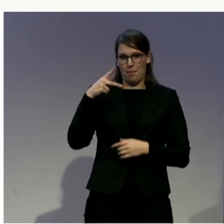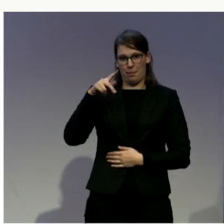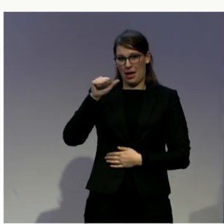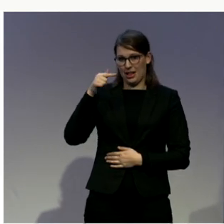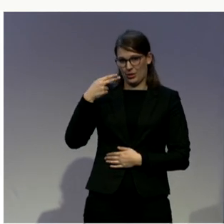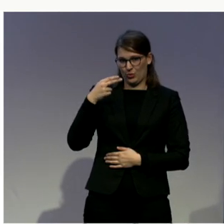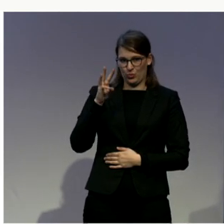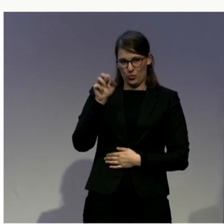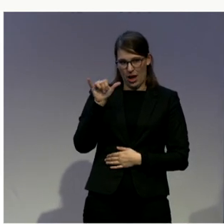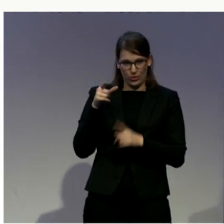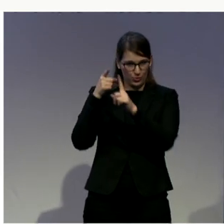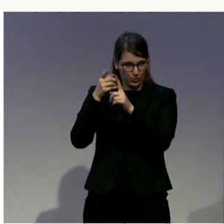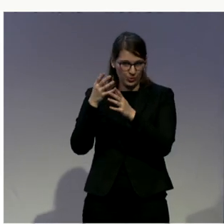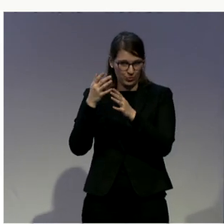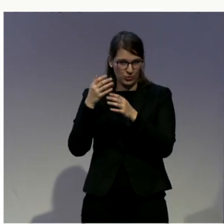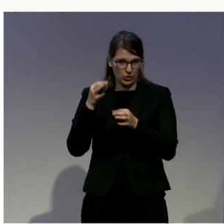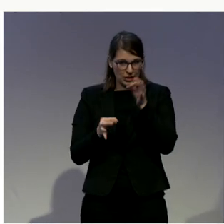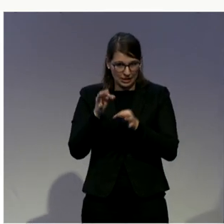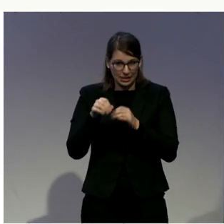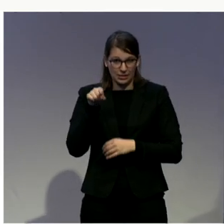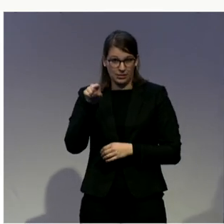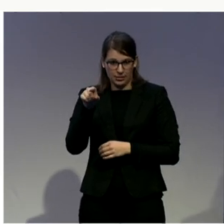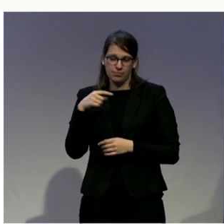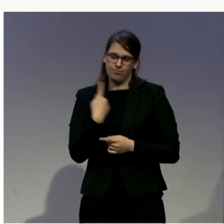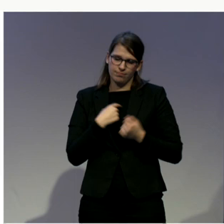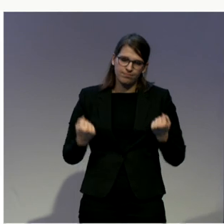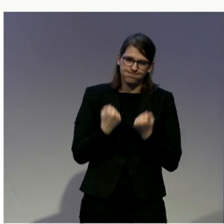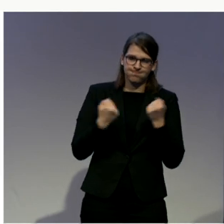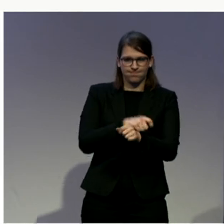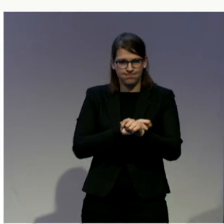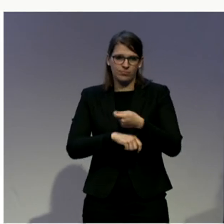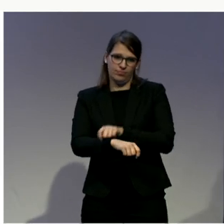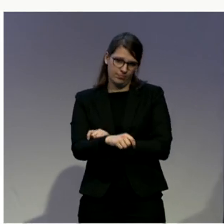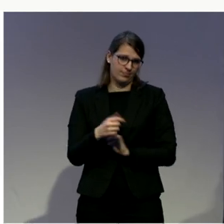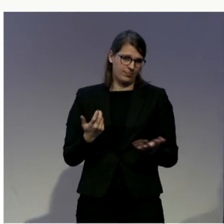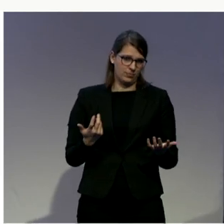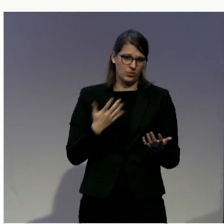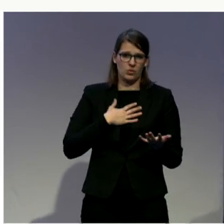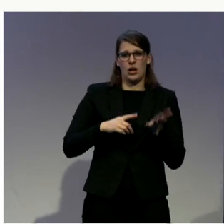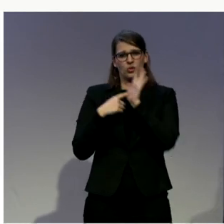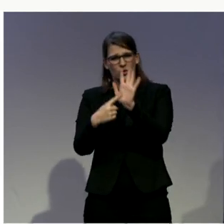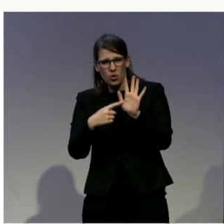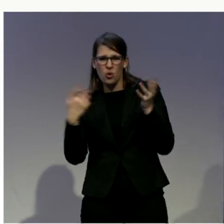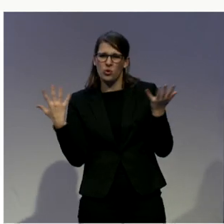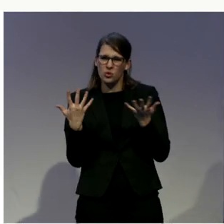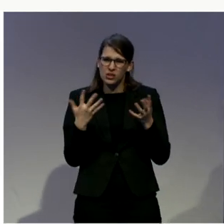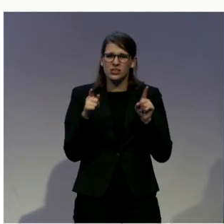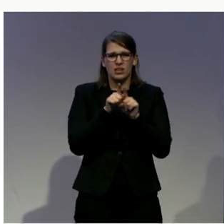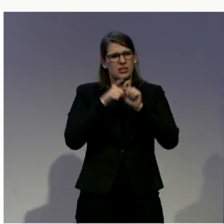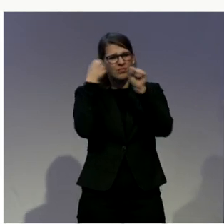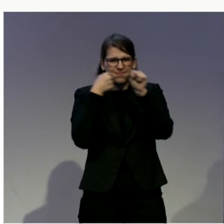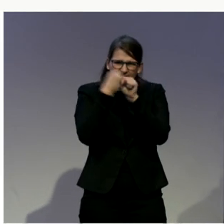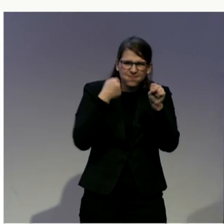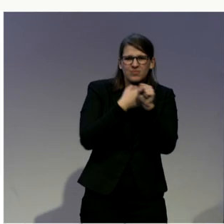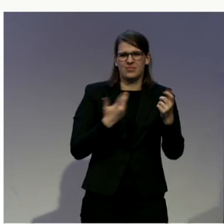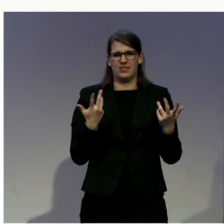place that they have legal obligations toward the disability community, and help them translate that into something that they can